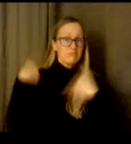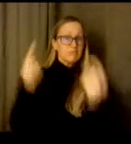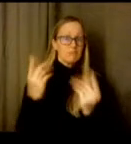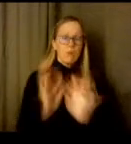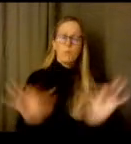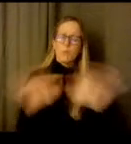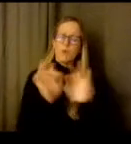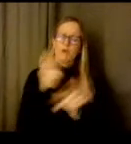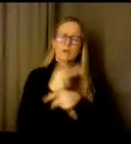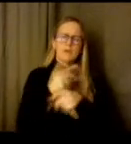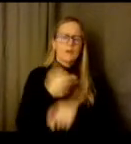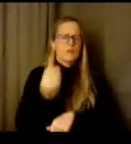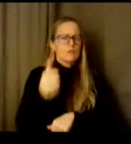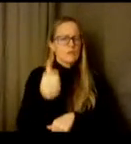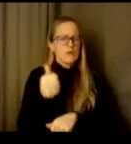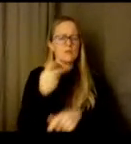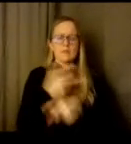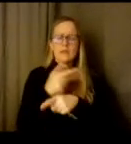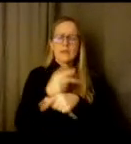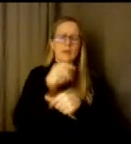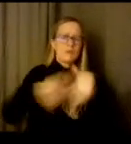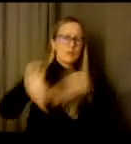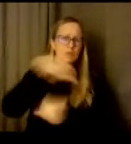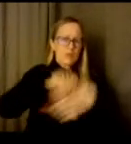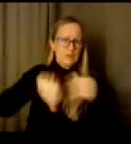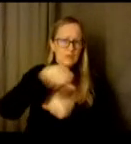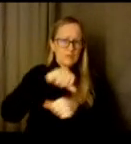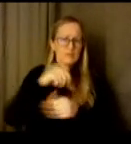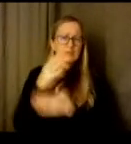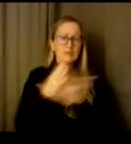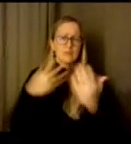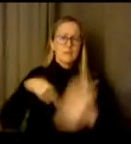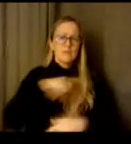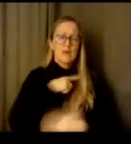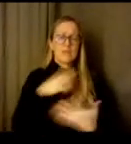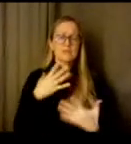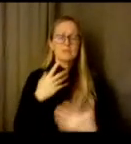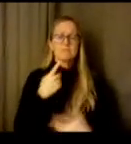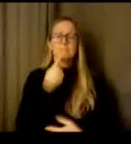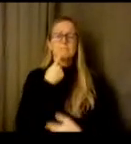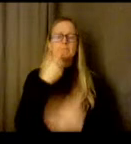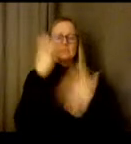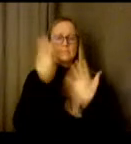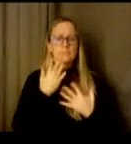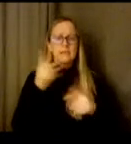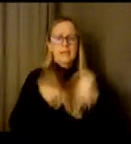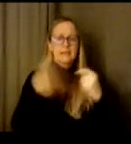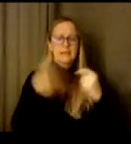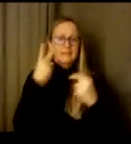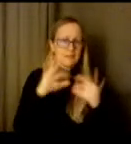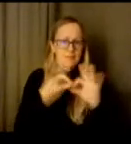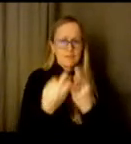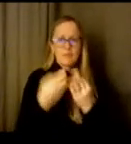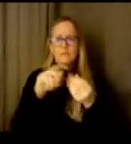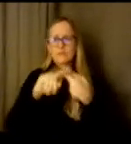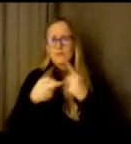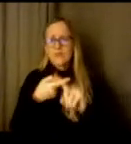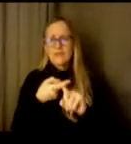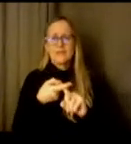mourning the ability to see family or friends burnt out from the expectations of day-to-day